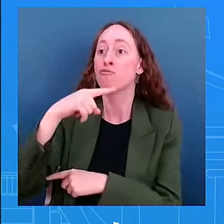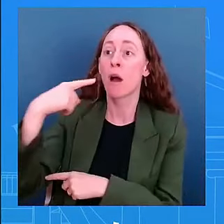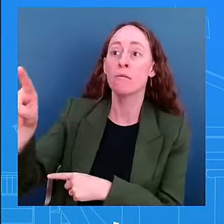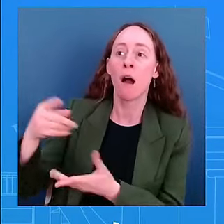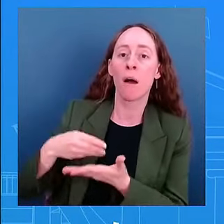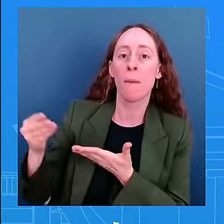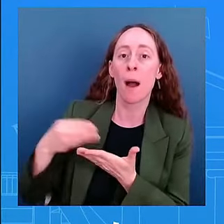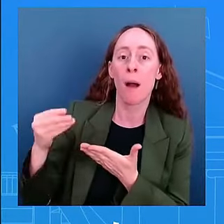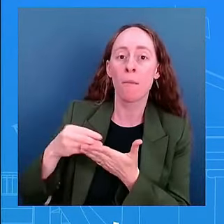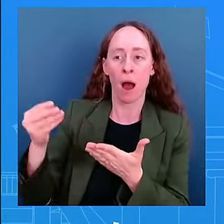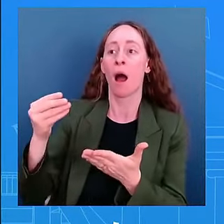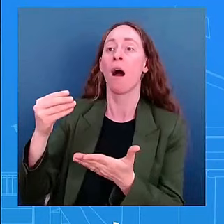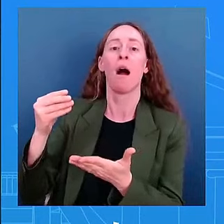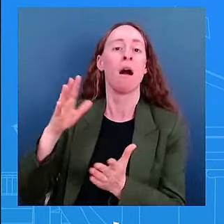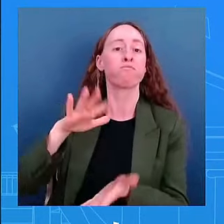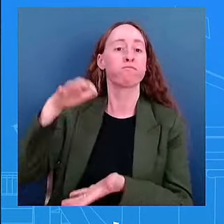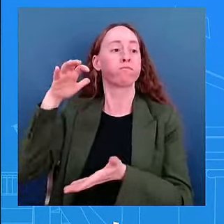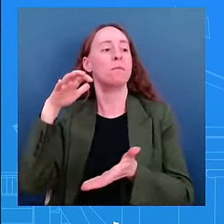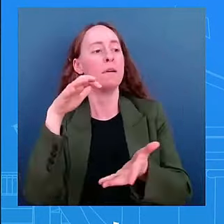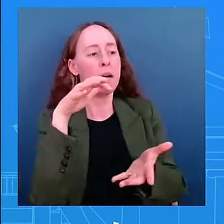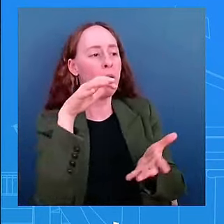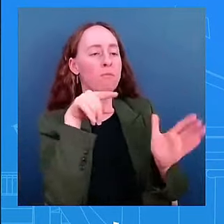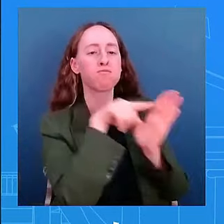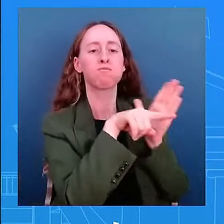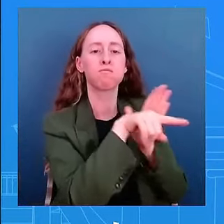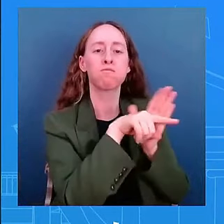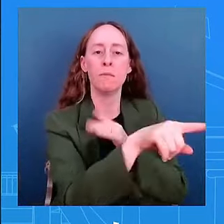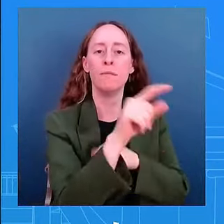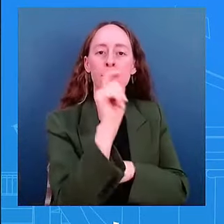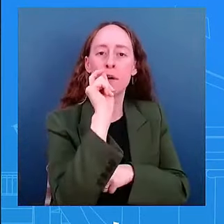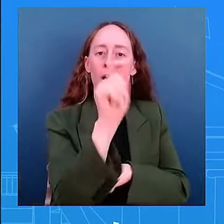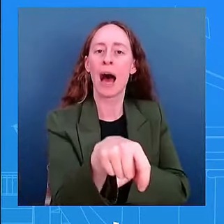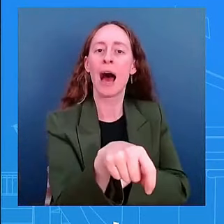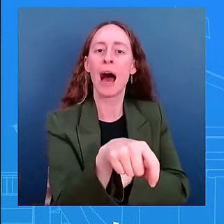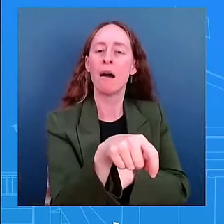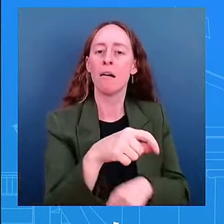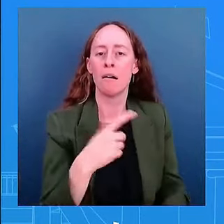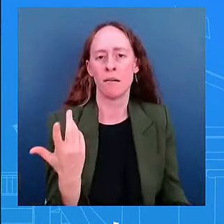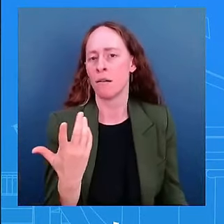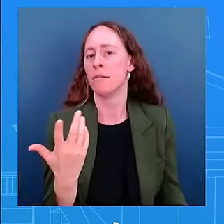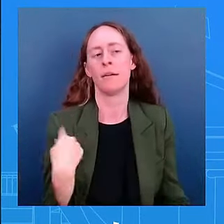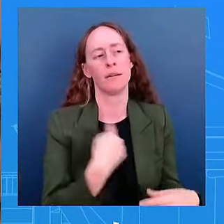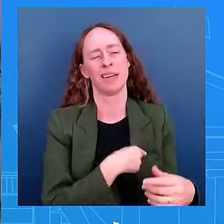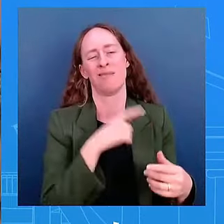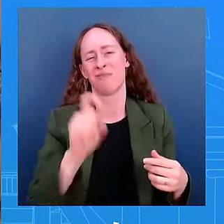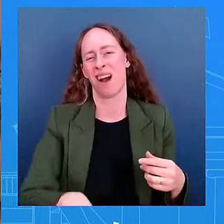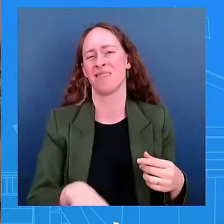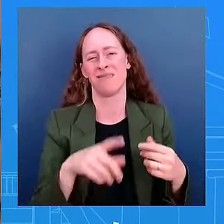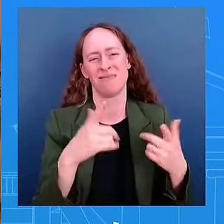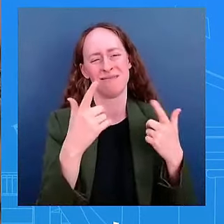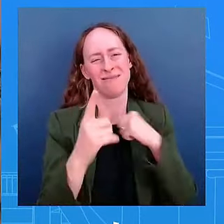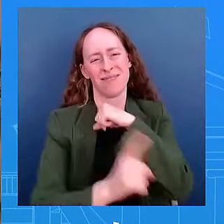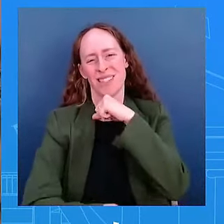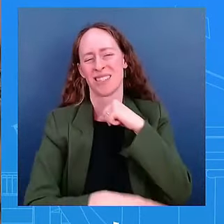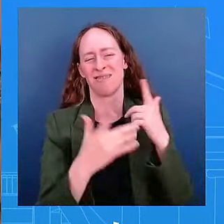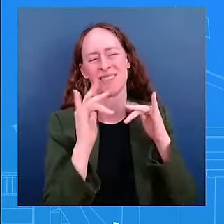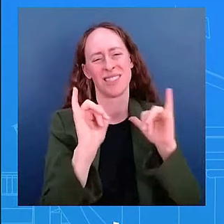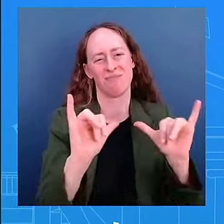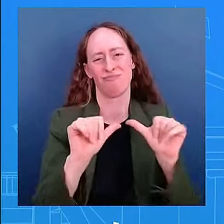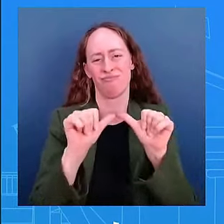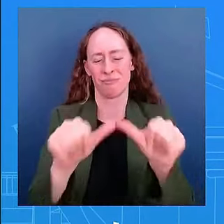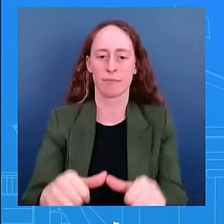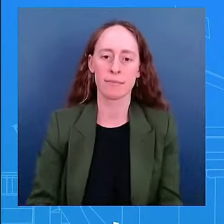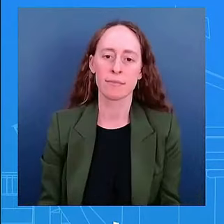ongoing uh efforts that we've had here in this administration and that's how i would view it nothing specific on the time it's ongoing this has been ongoing